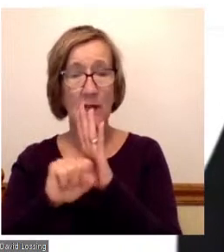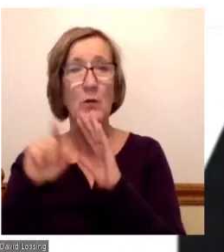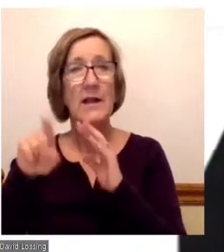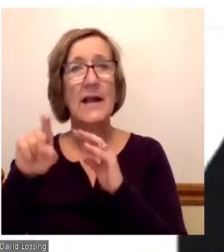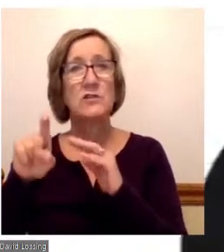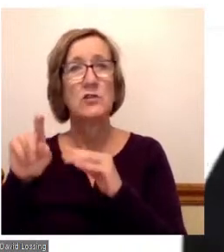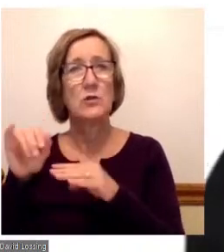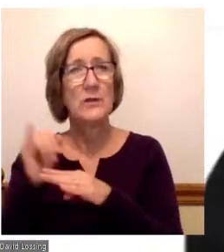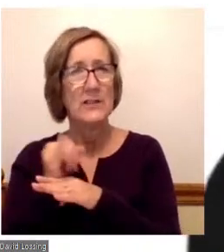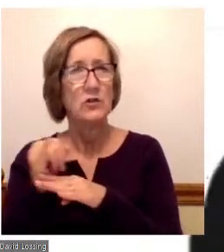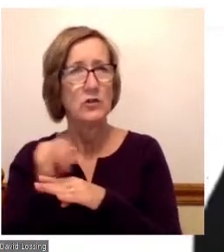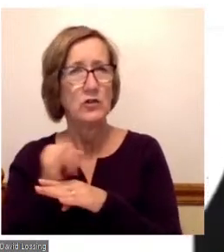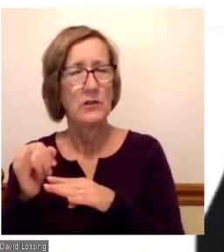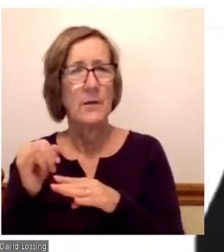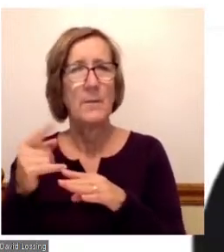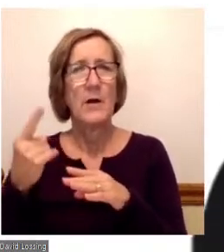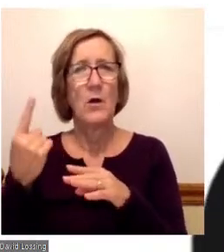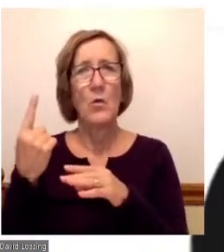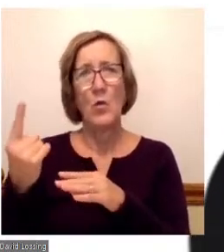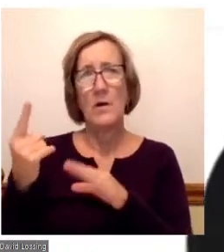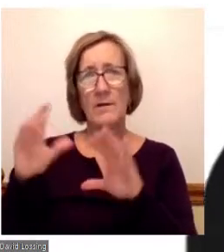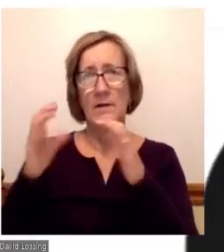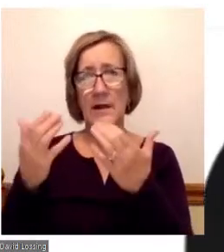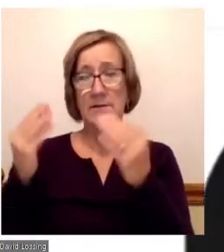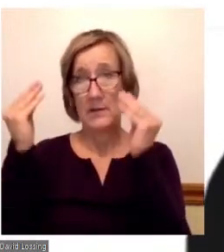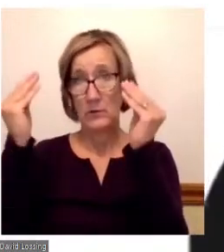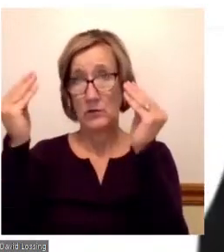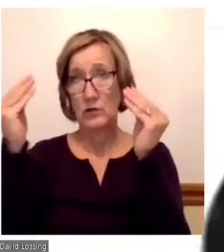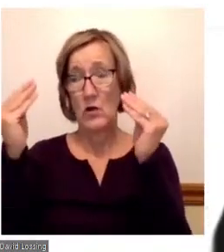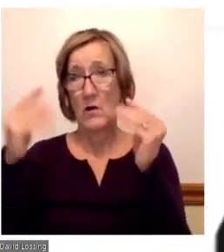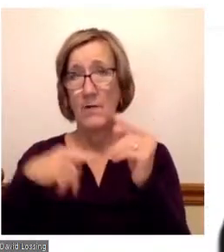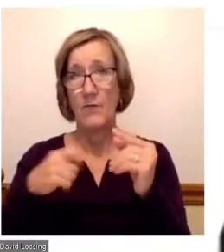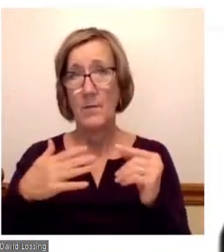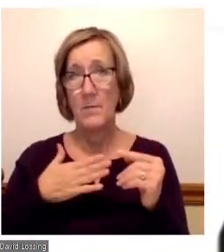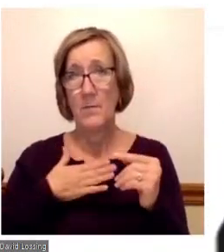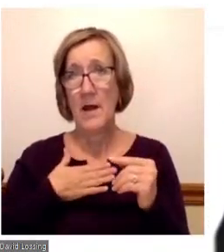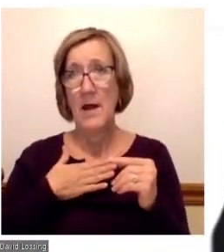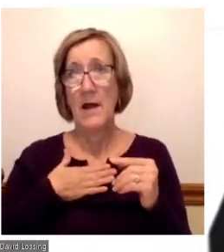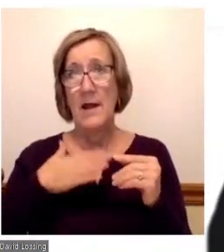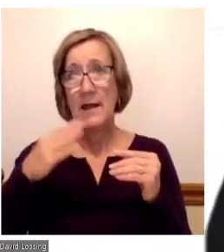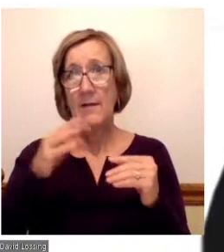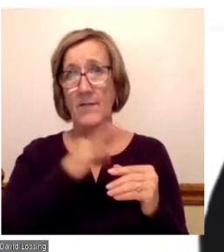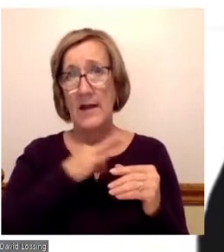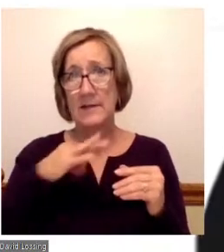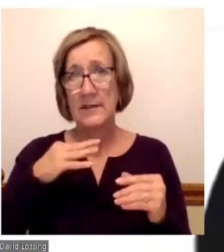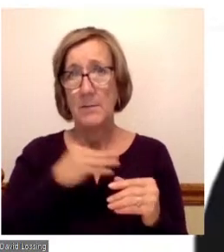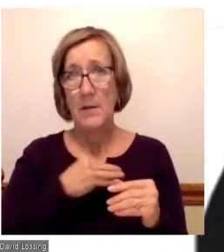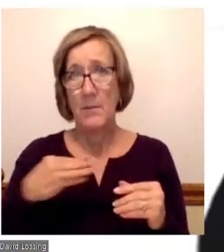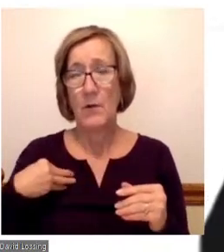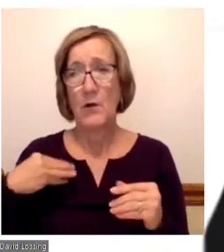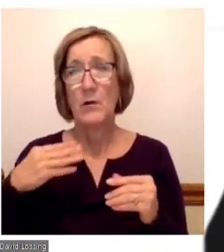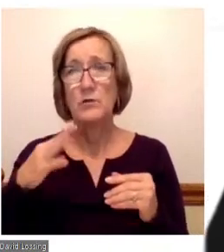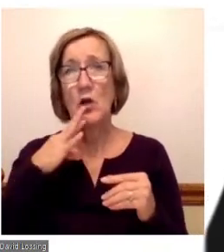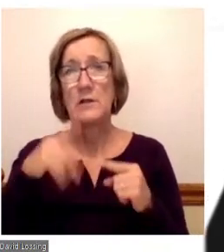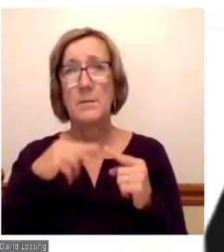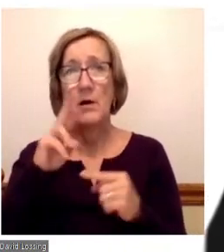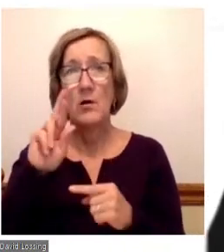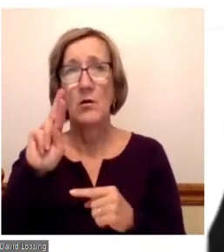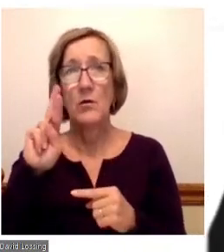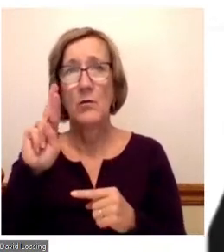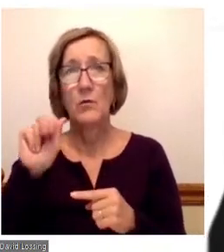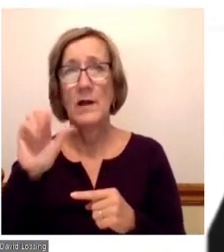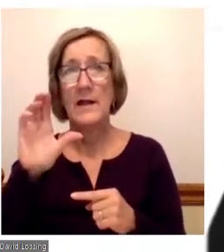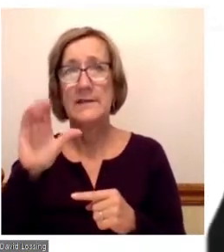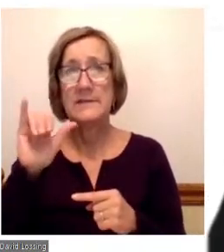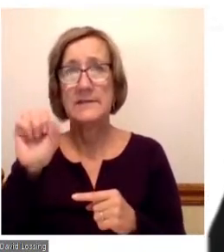courses that was taught by my faculty member was about racism in higher education. And it was a